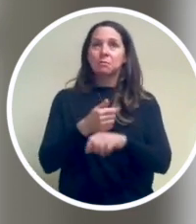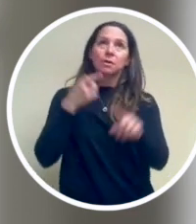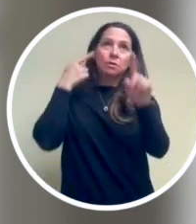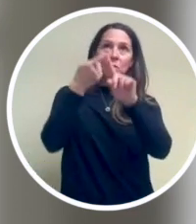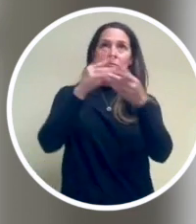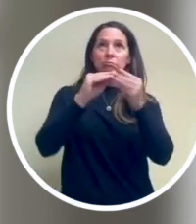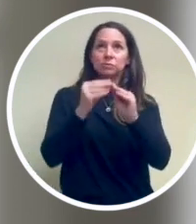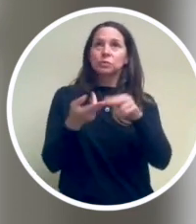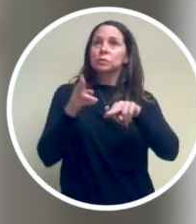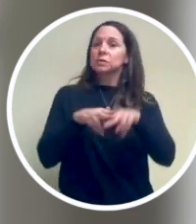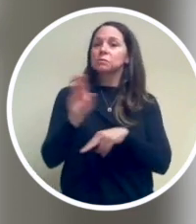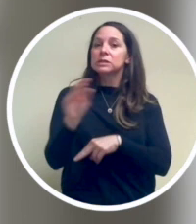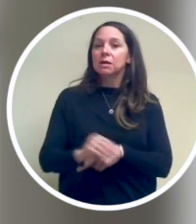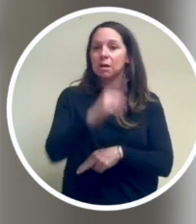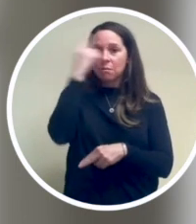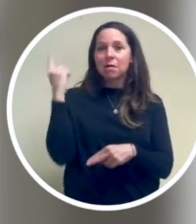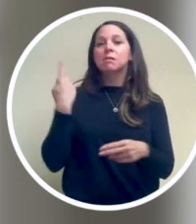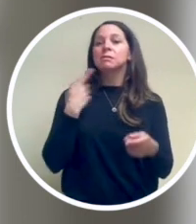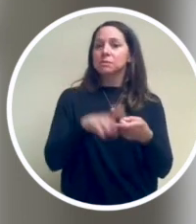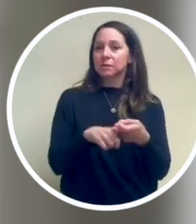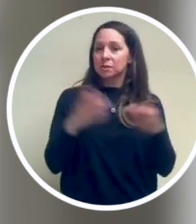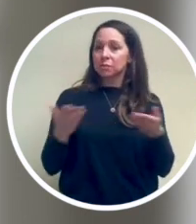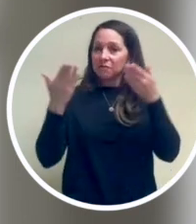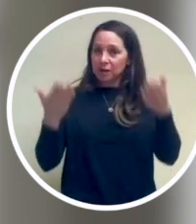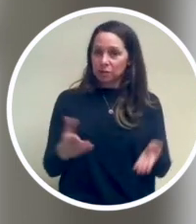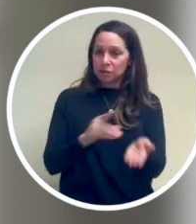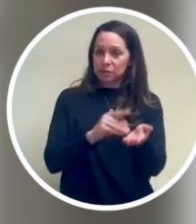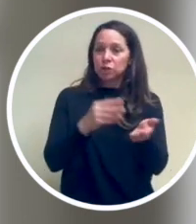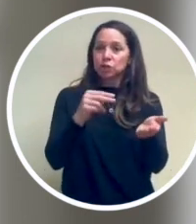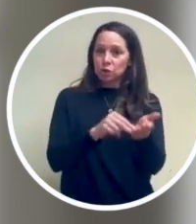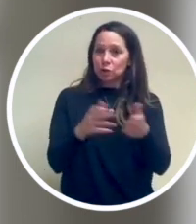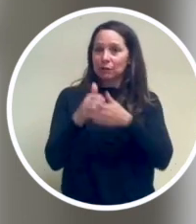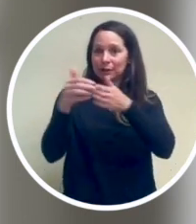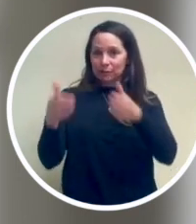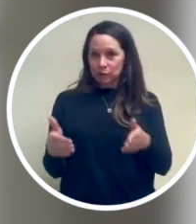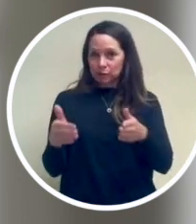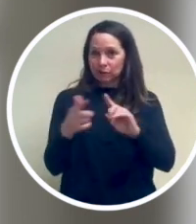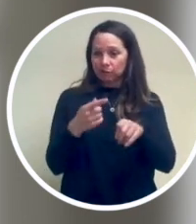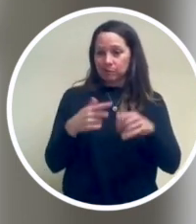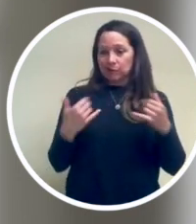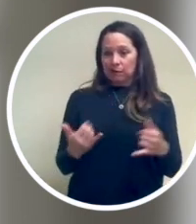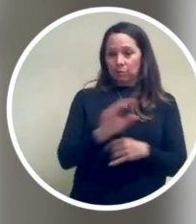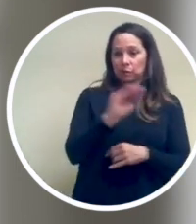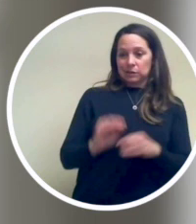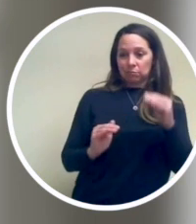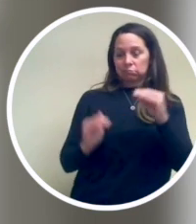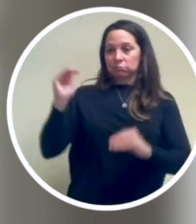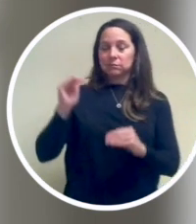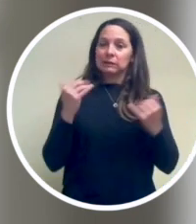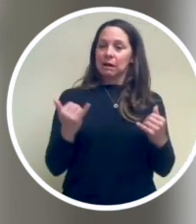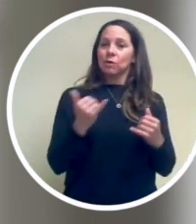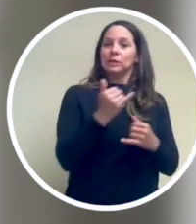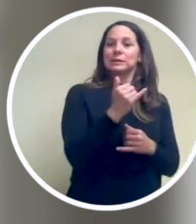targets to increase the percentage of Black and Latinx providers, leaders, nurses, and leaders from their current percentages in the